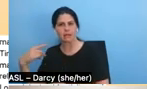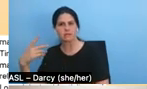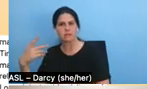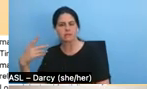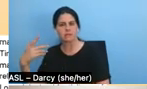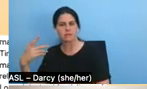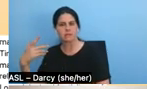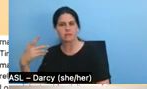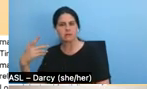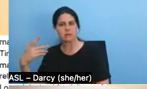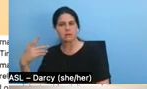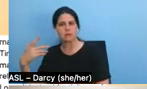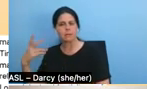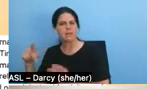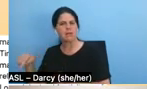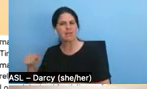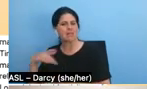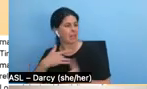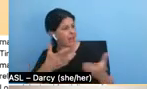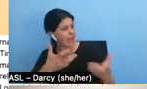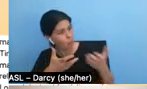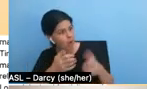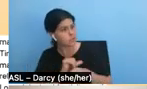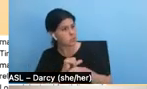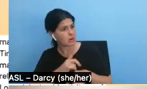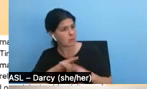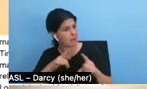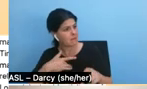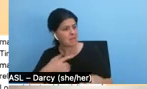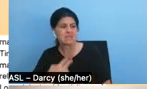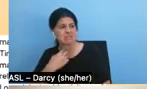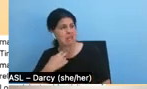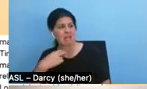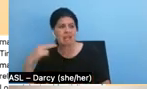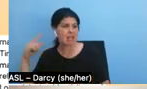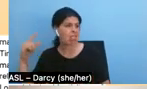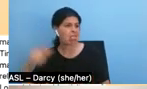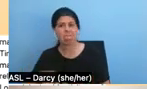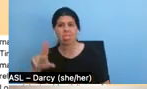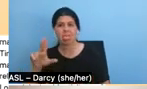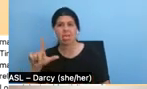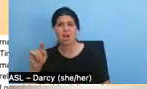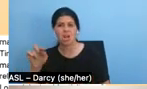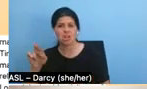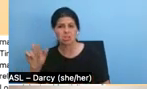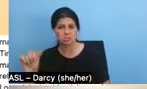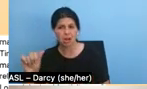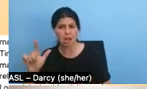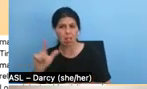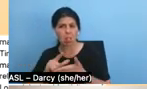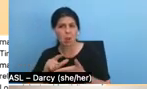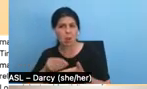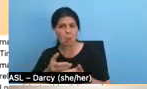are, feel like they are stuck working in the ultra low budget range under $10,000, under $50,000.